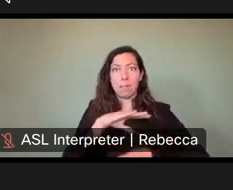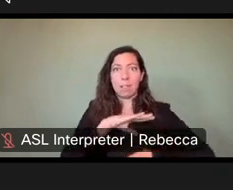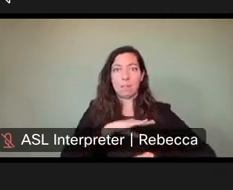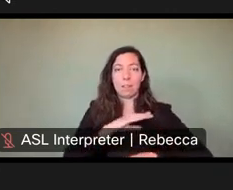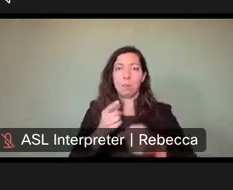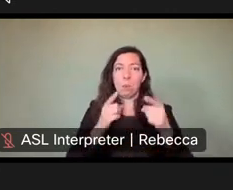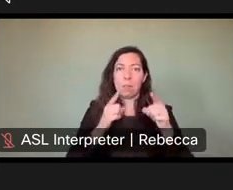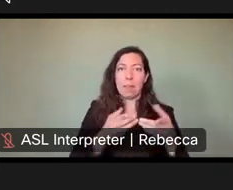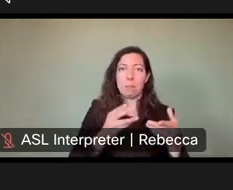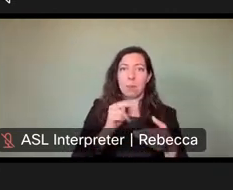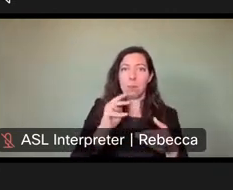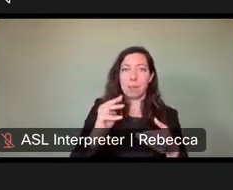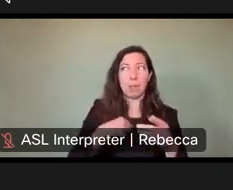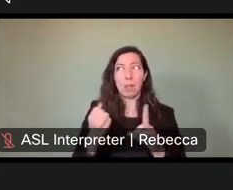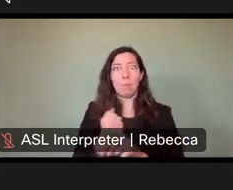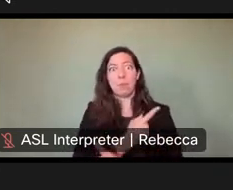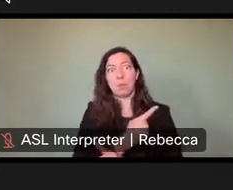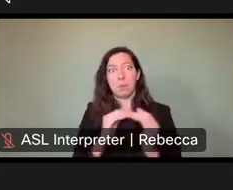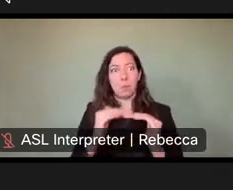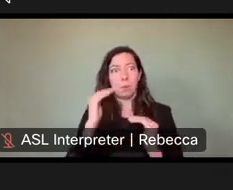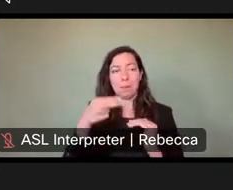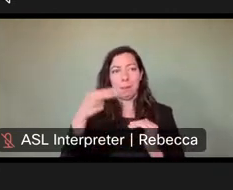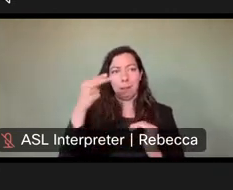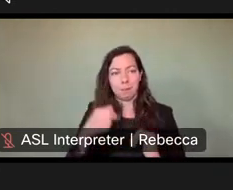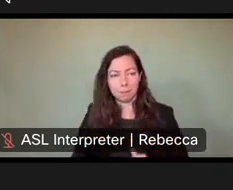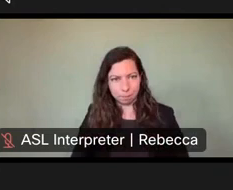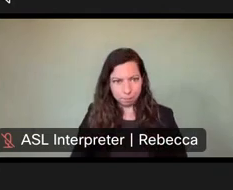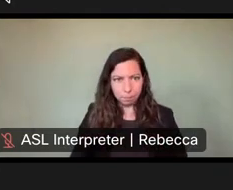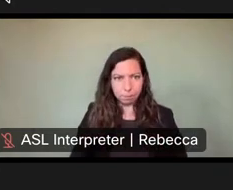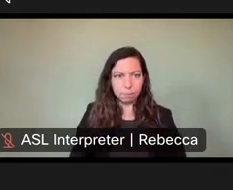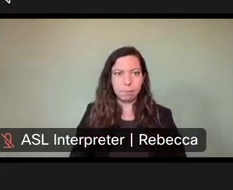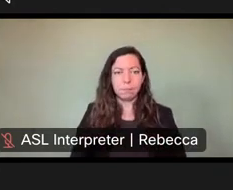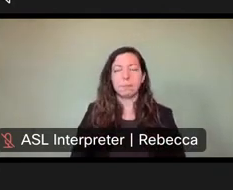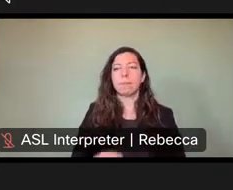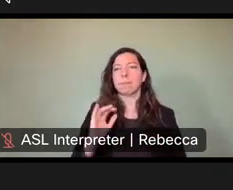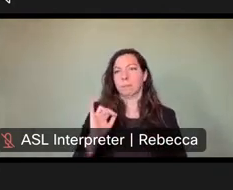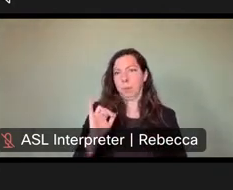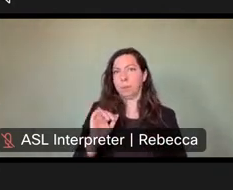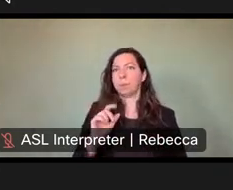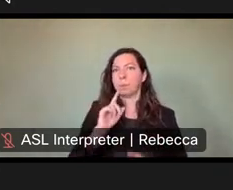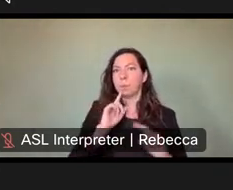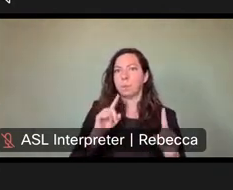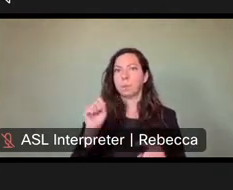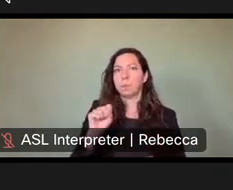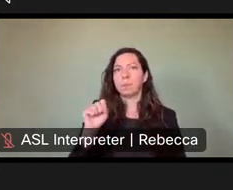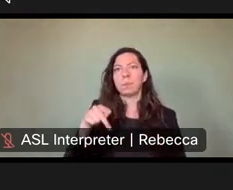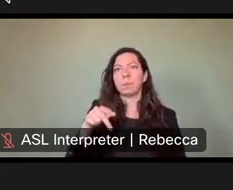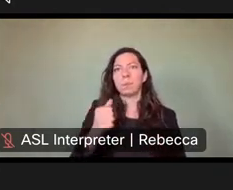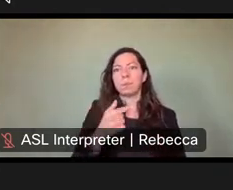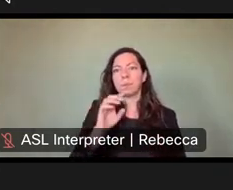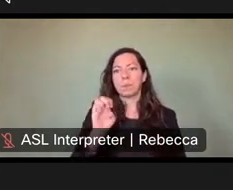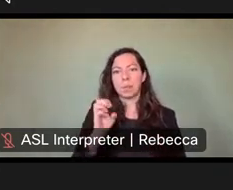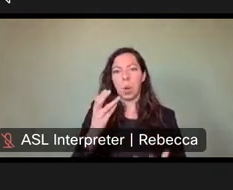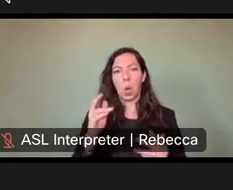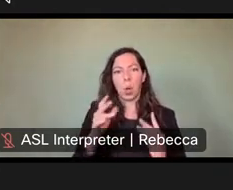you're way off the market. Um, so as we mentioned page, uh, we, we're in this process to.